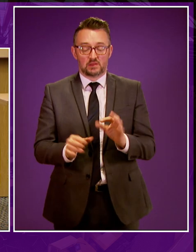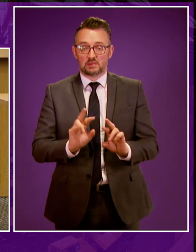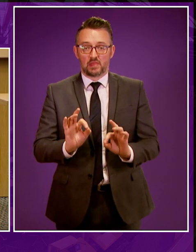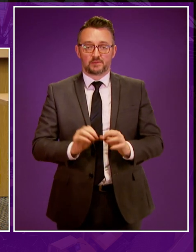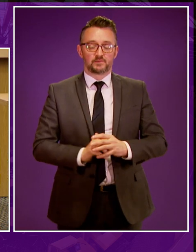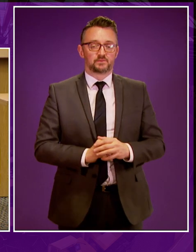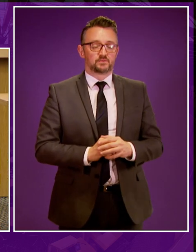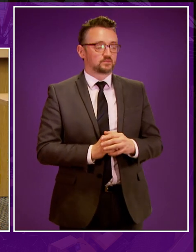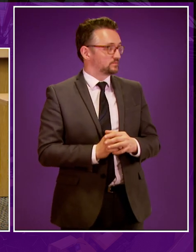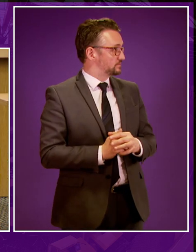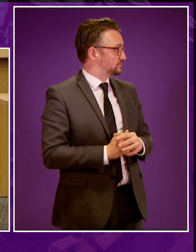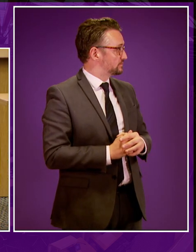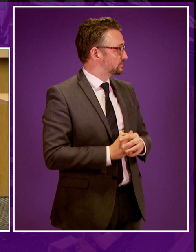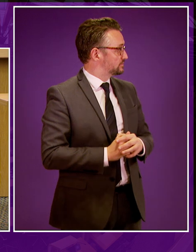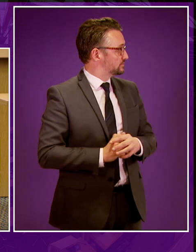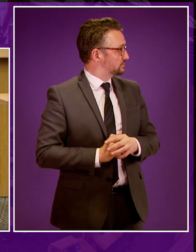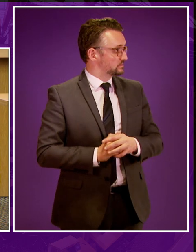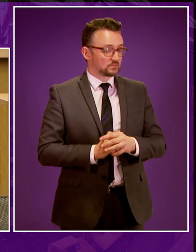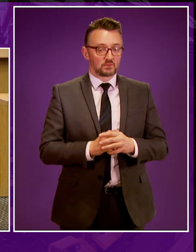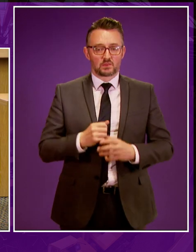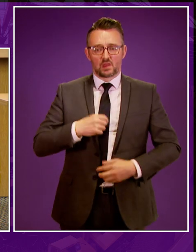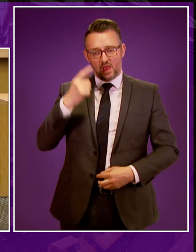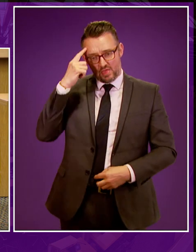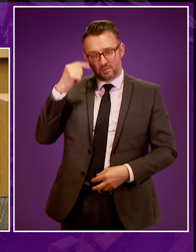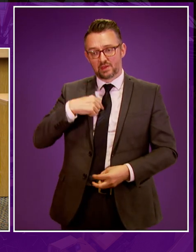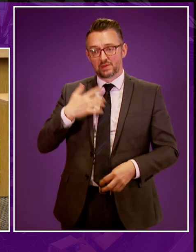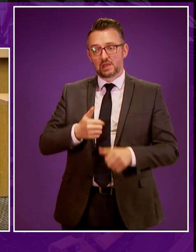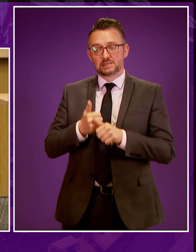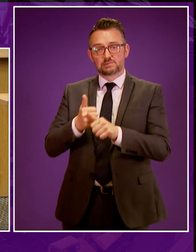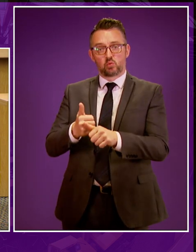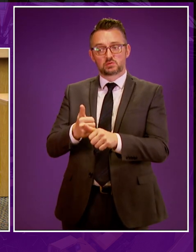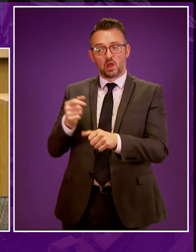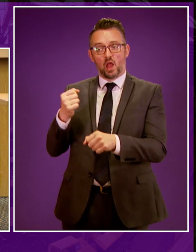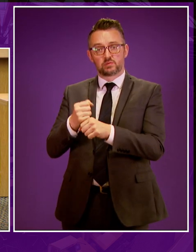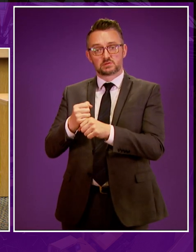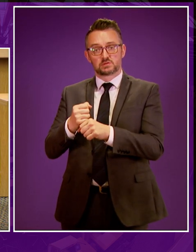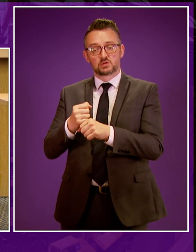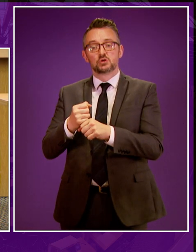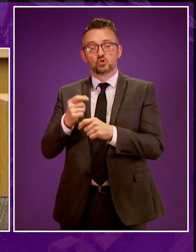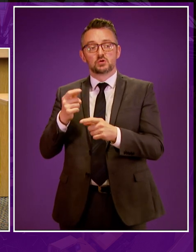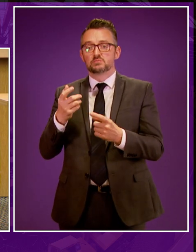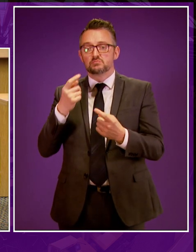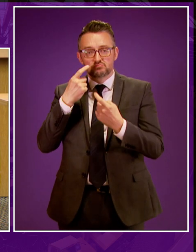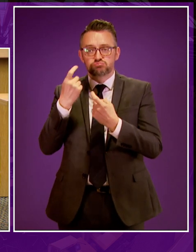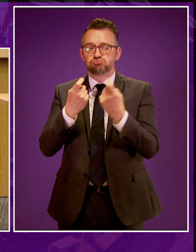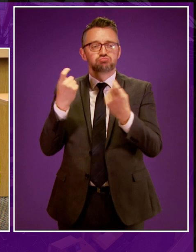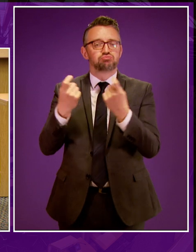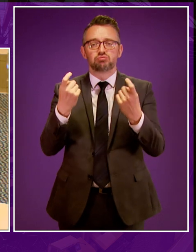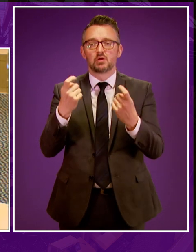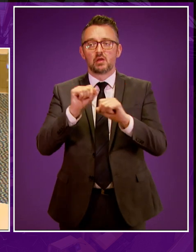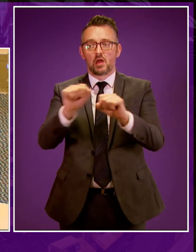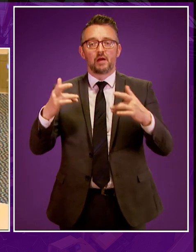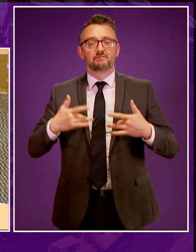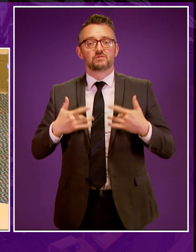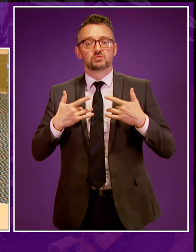Jamie Green. I think I just said that I supported the Government's approach to seeking the views of a wide range of people.